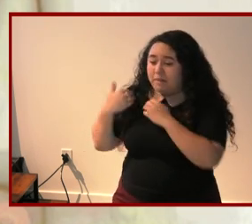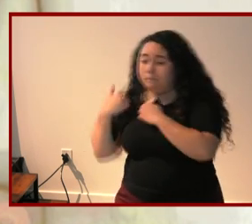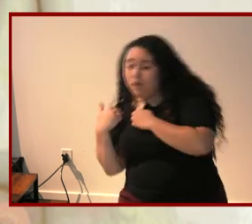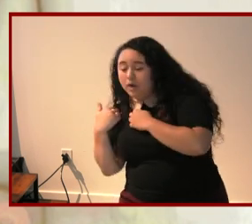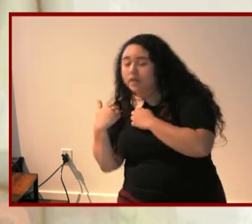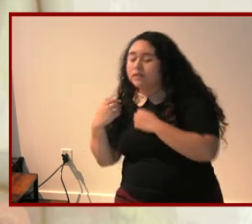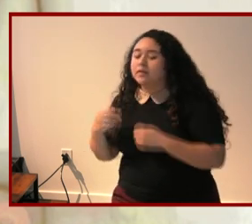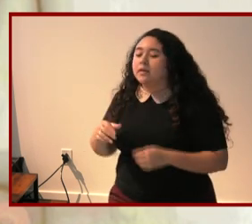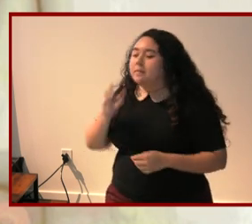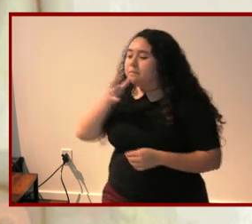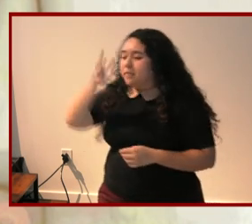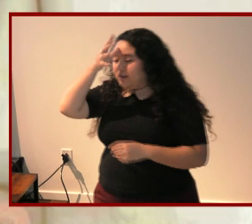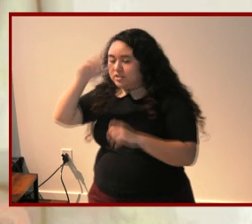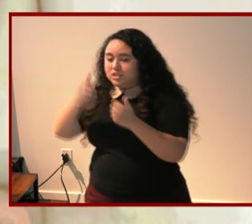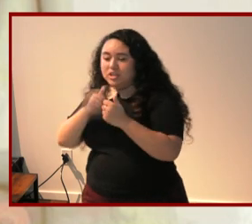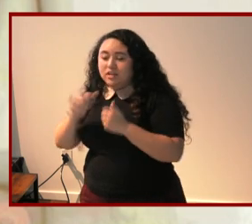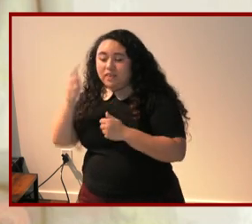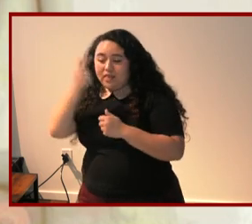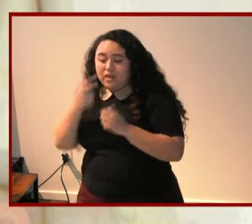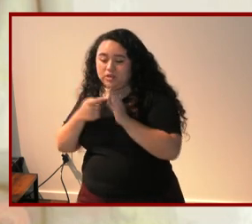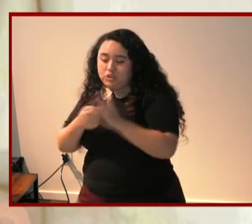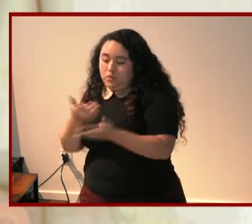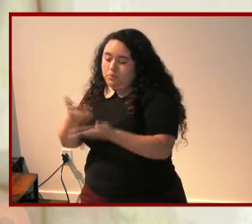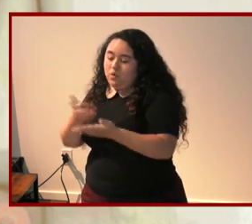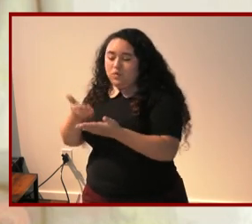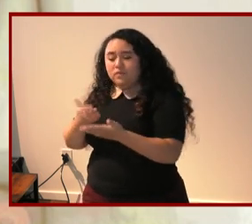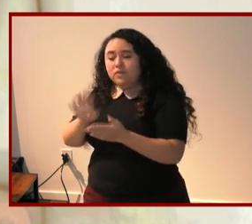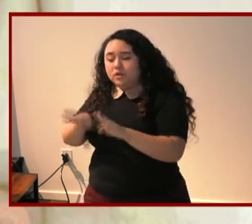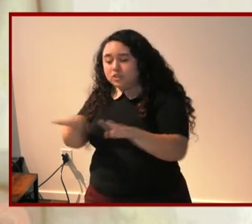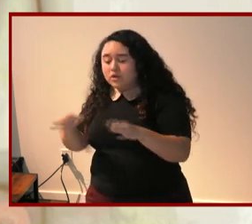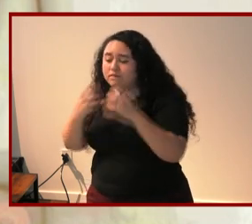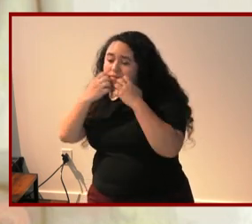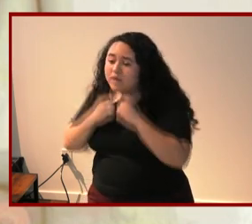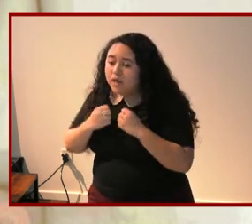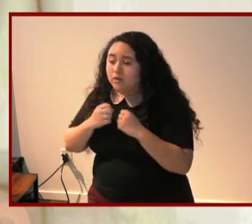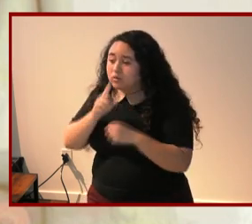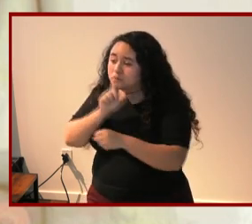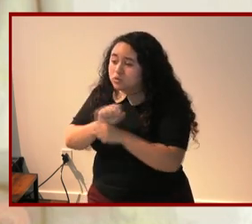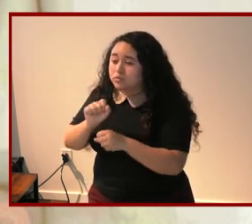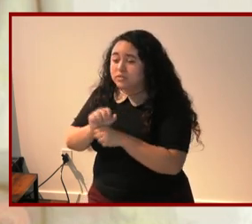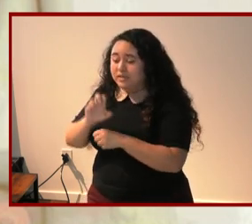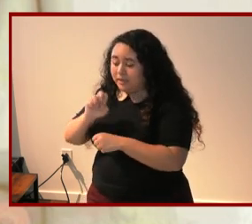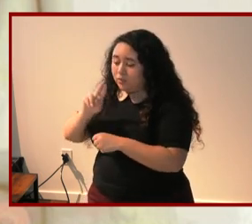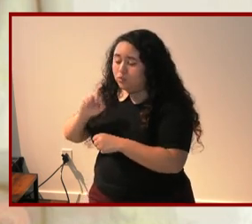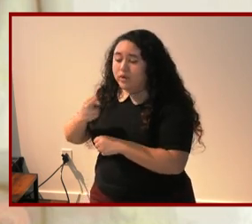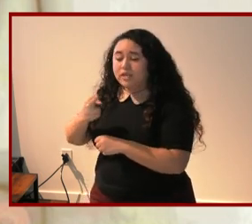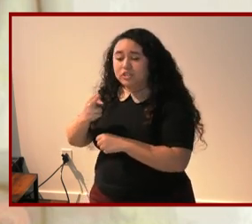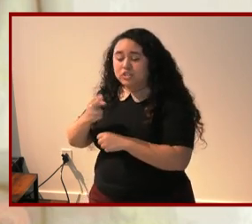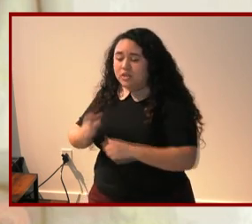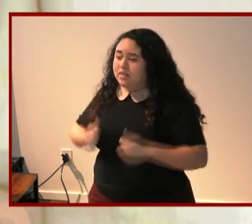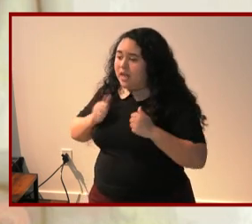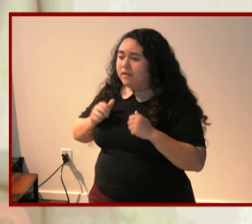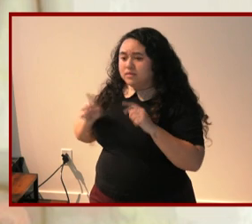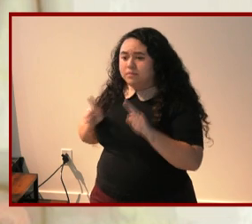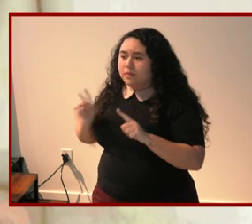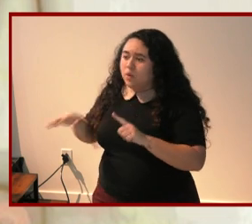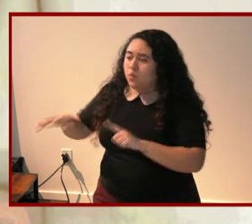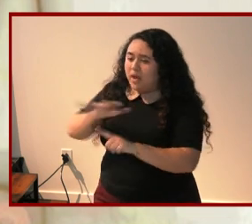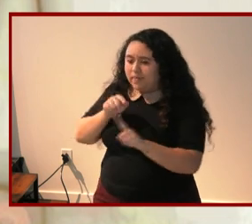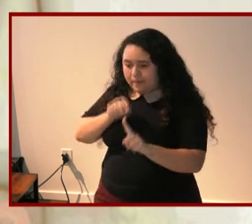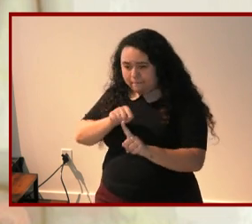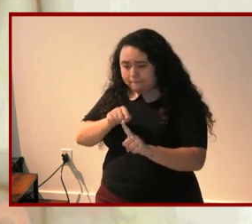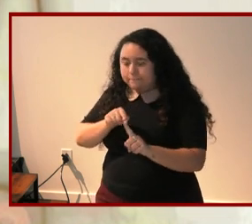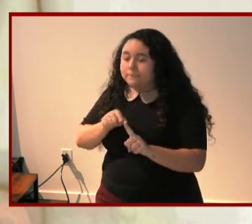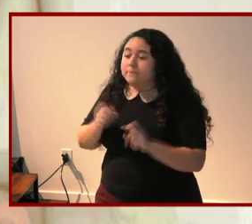challenge the logic by showing that their children are valuable and indeed enrich the lives of those around them many